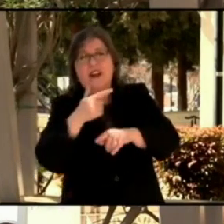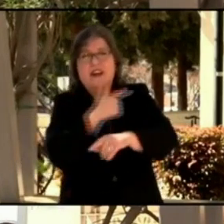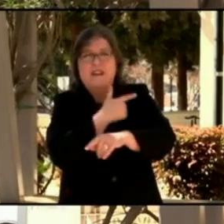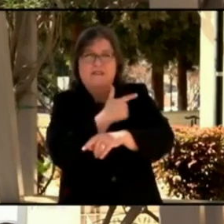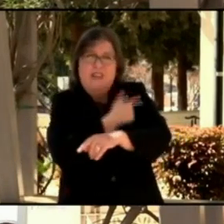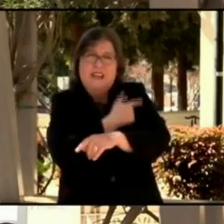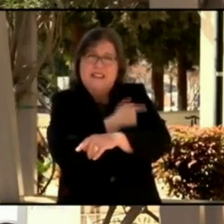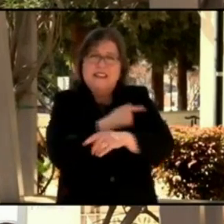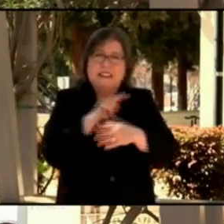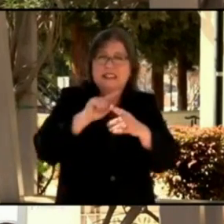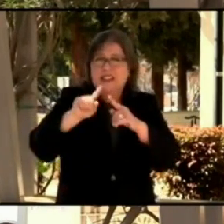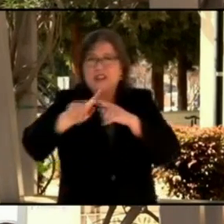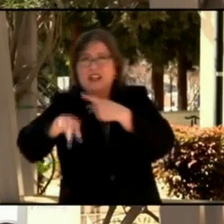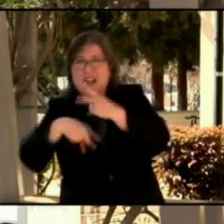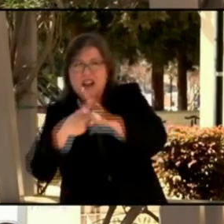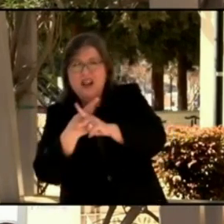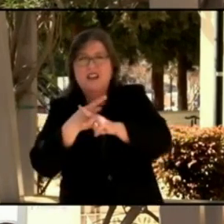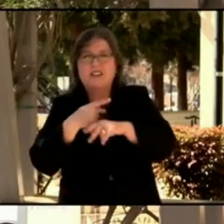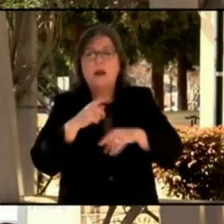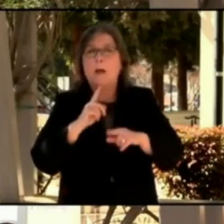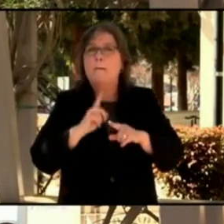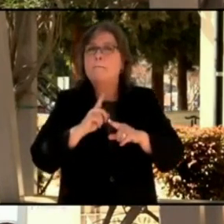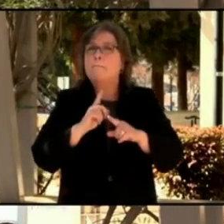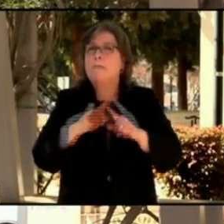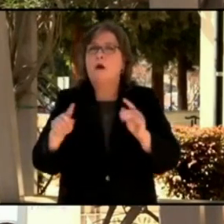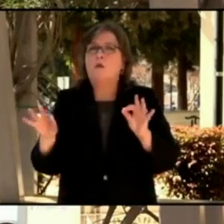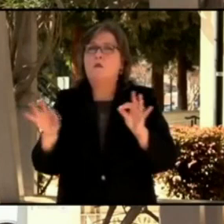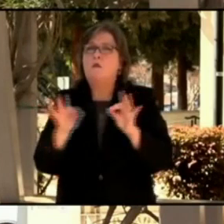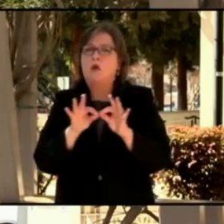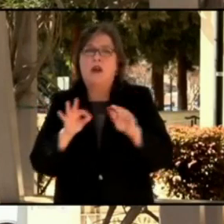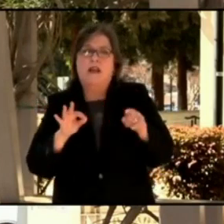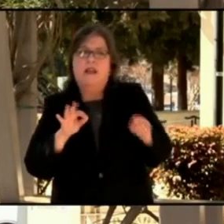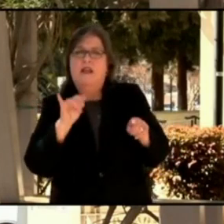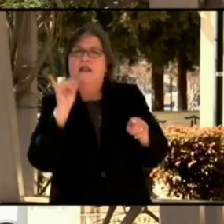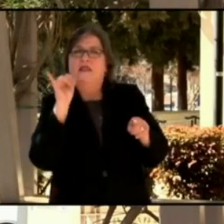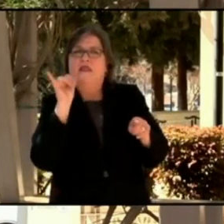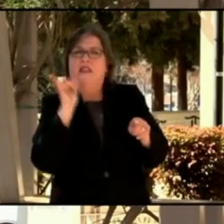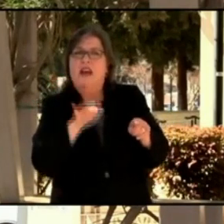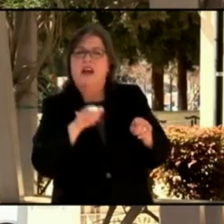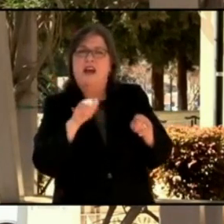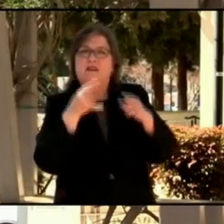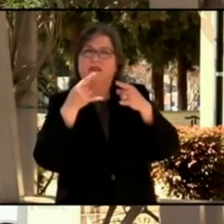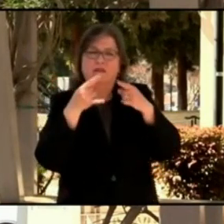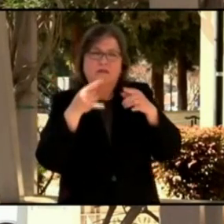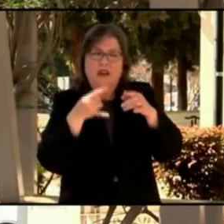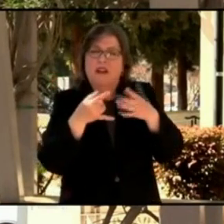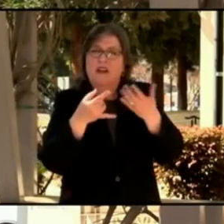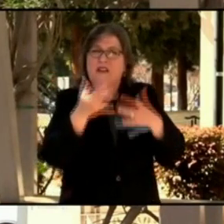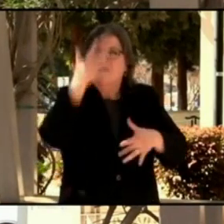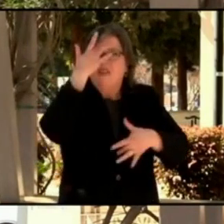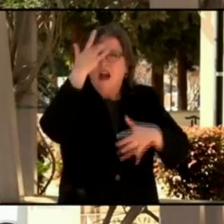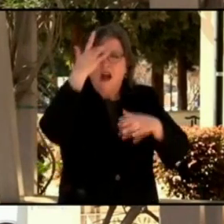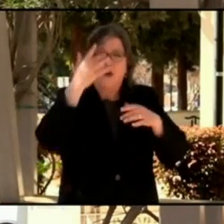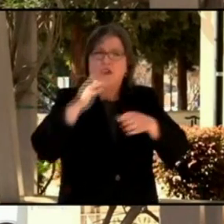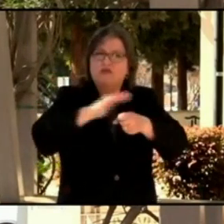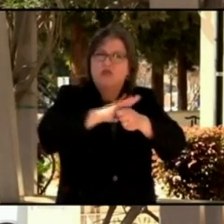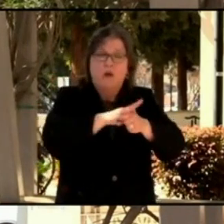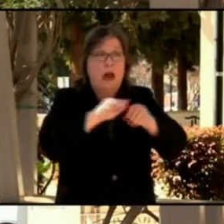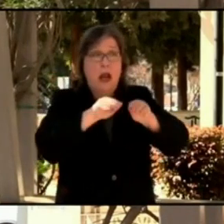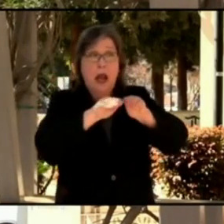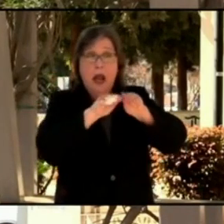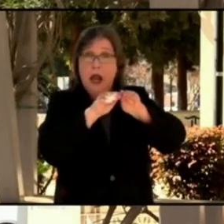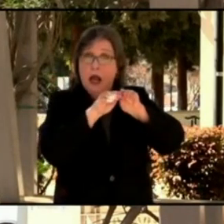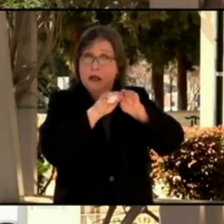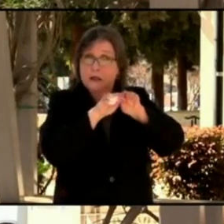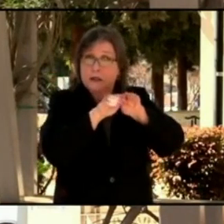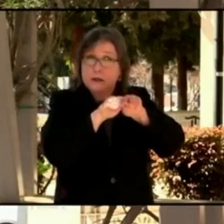spread of the virus. And if we tamp down the spread of the virus, it will help everyone, right? It will help everyone.